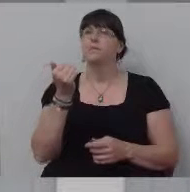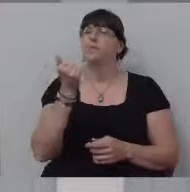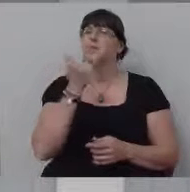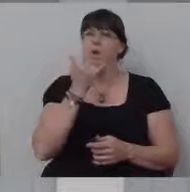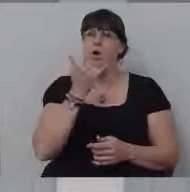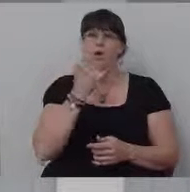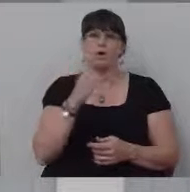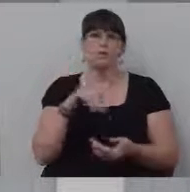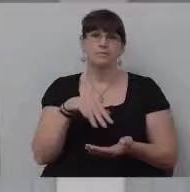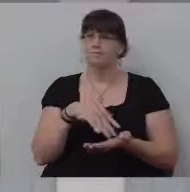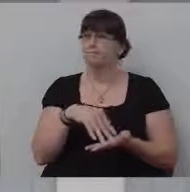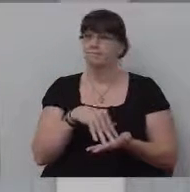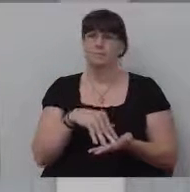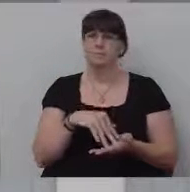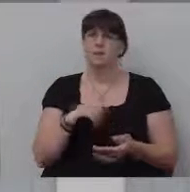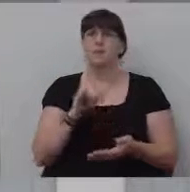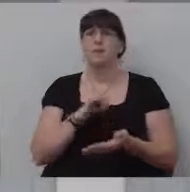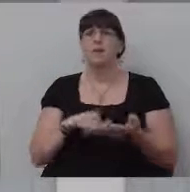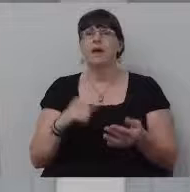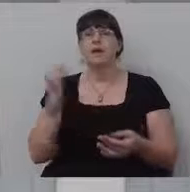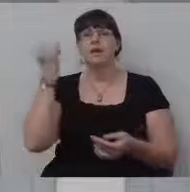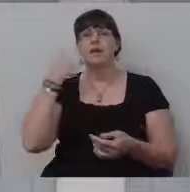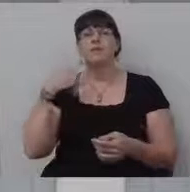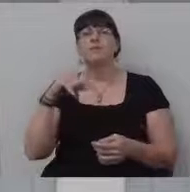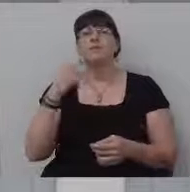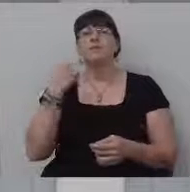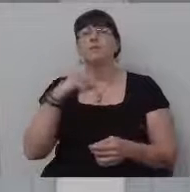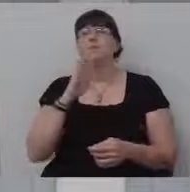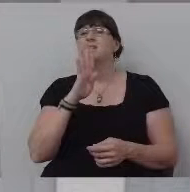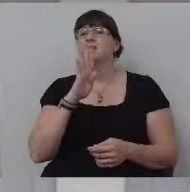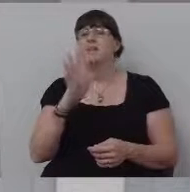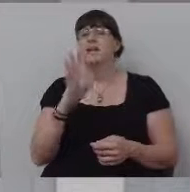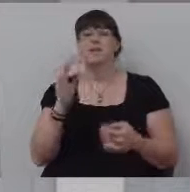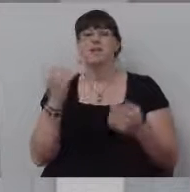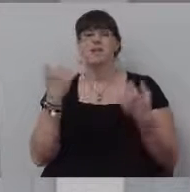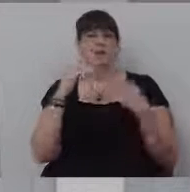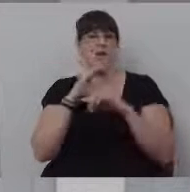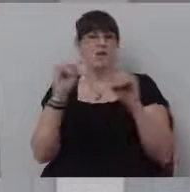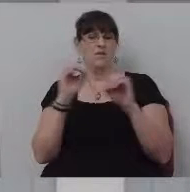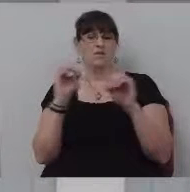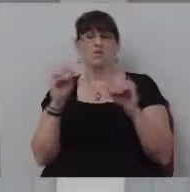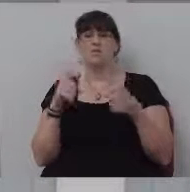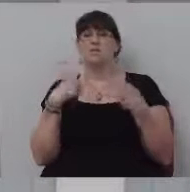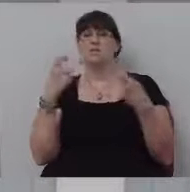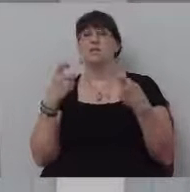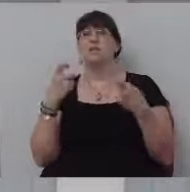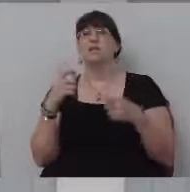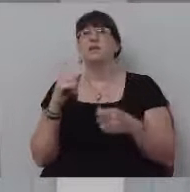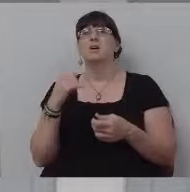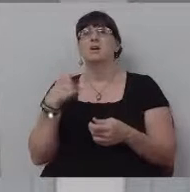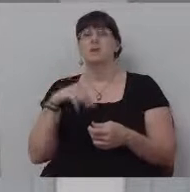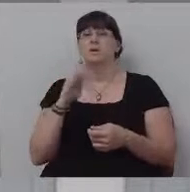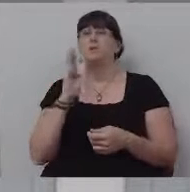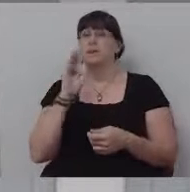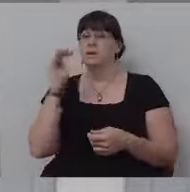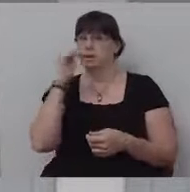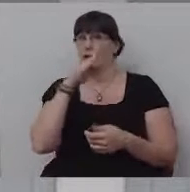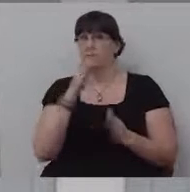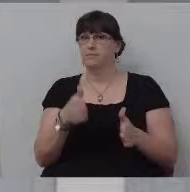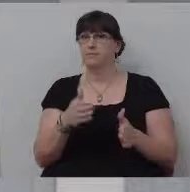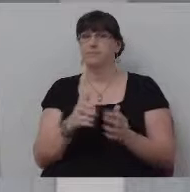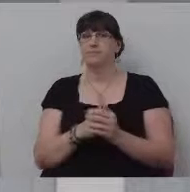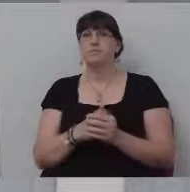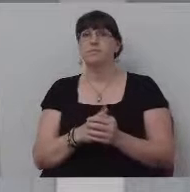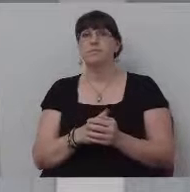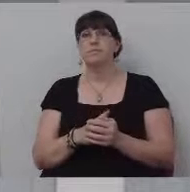imperfect that if we said that we have no sin, we'd be lying. But the good news is, 1 John chapter